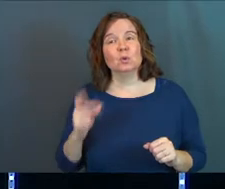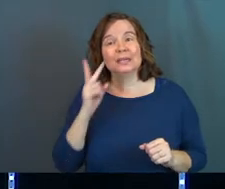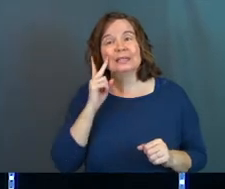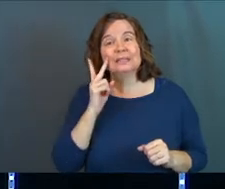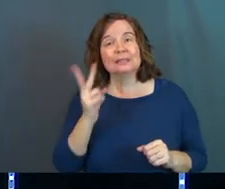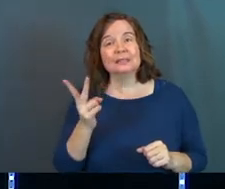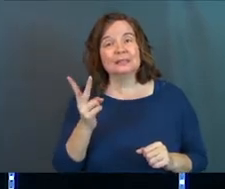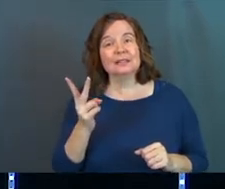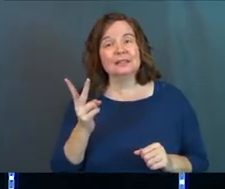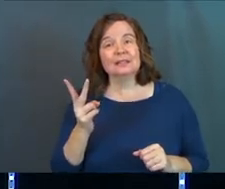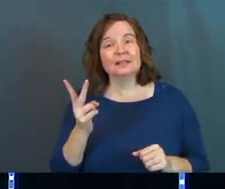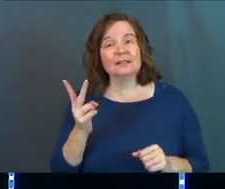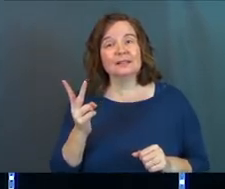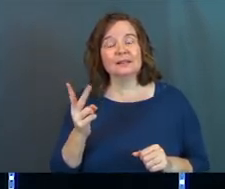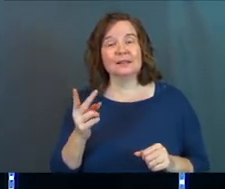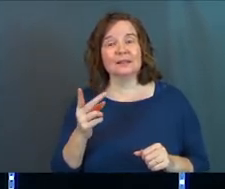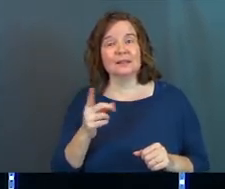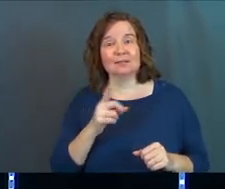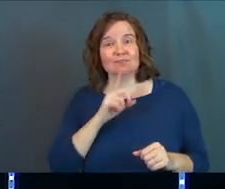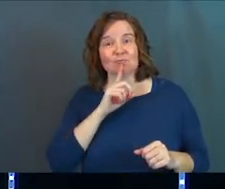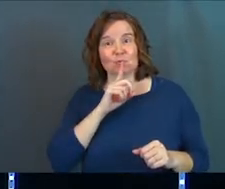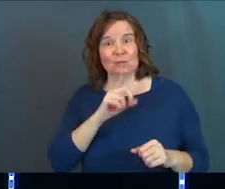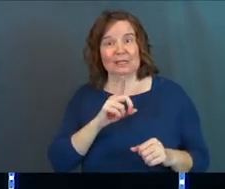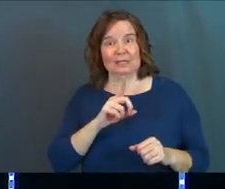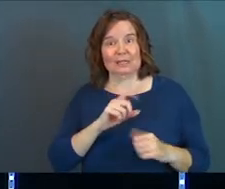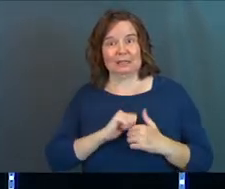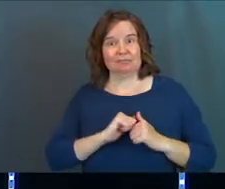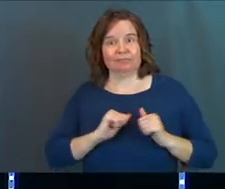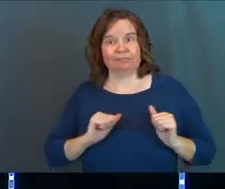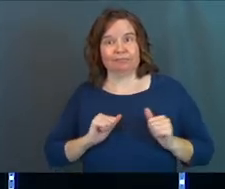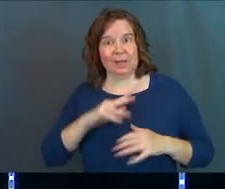see the authenticity that was in it.